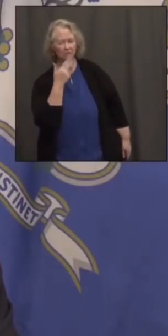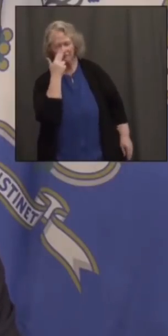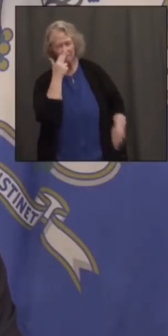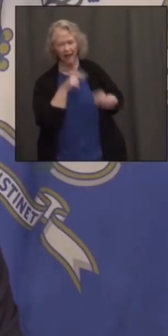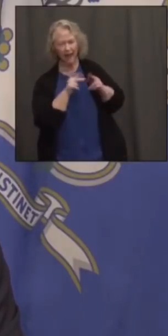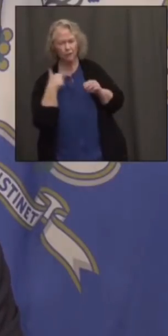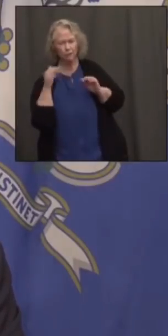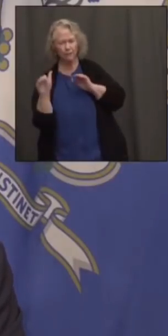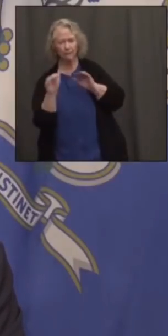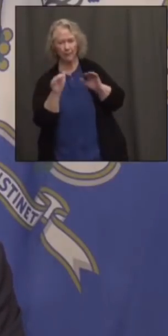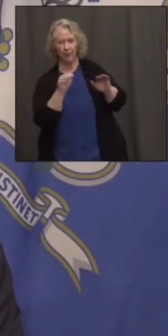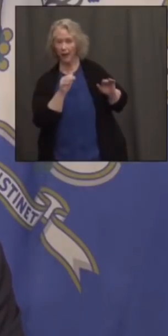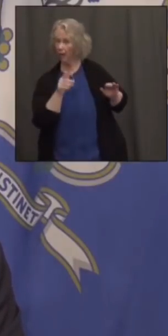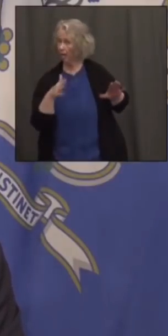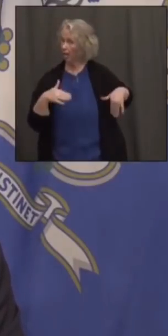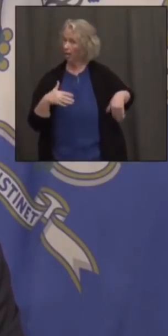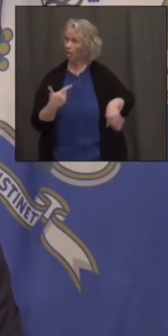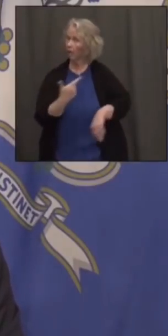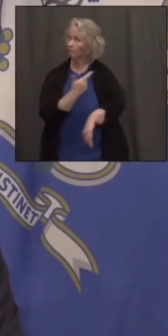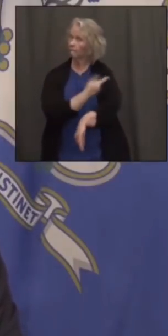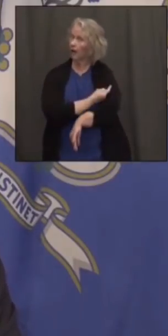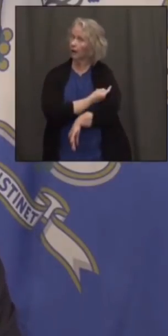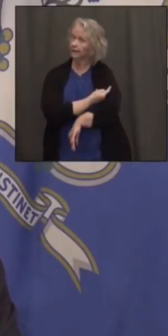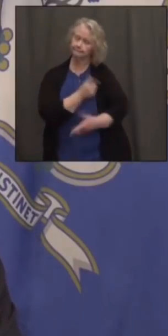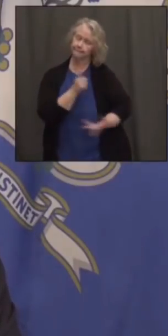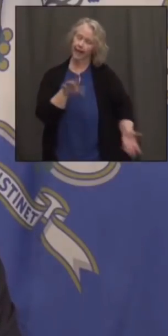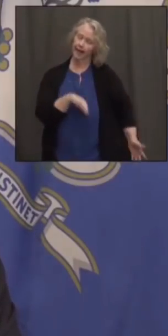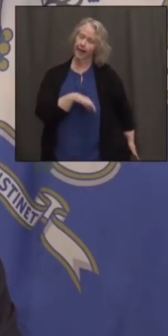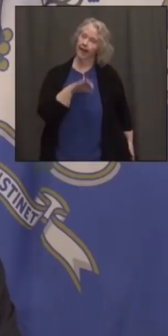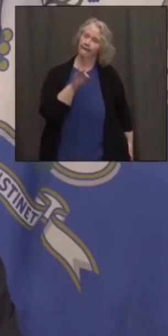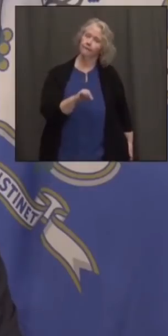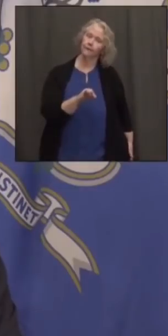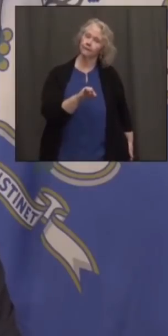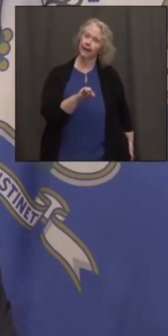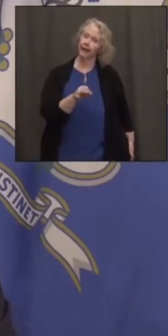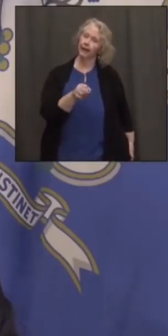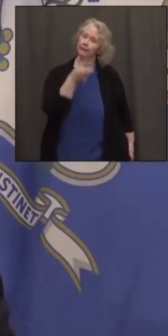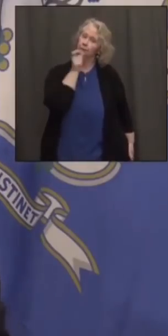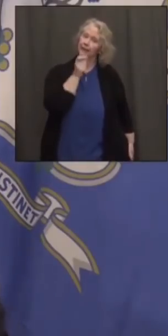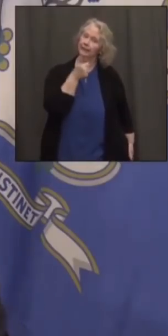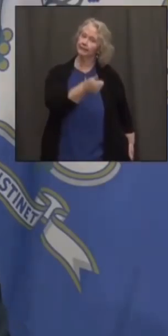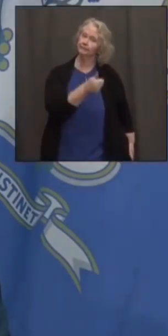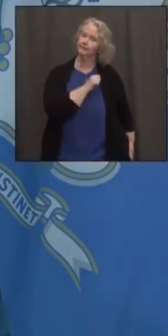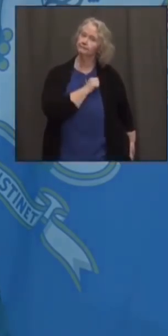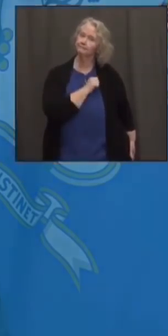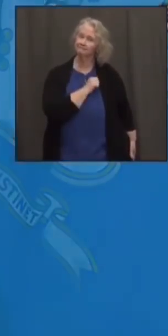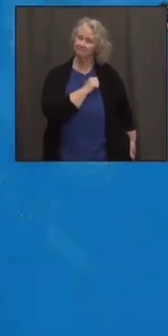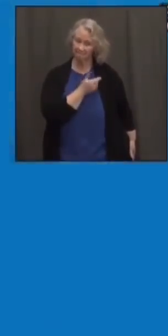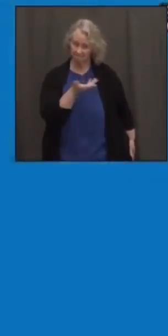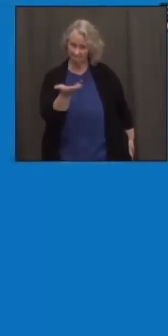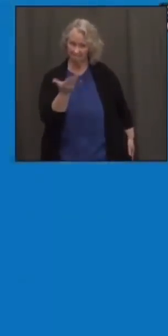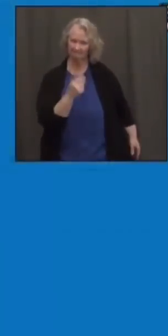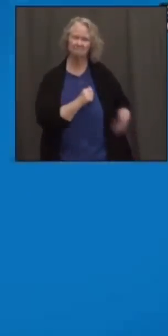if you haven't been vaccinated, you're going to have to pay the bill for that drink. Get vaccinated. Max?